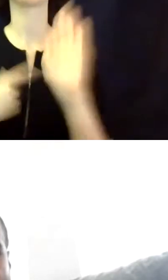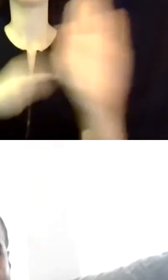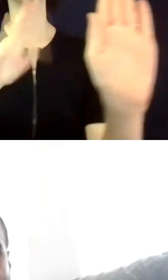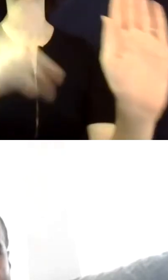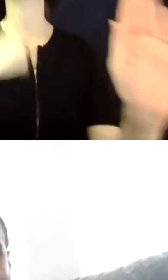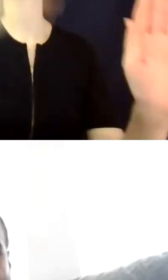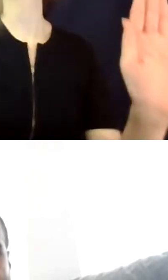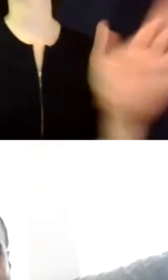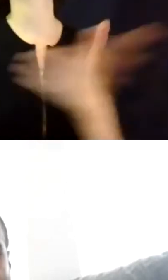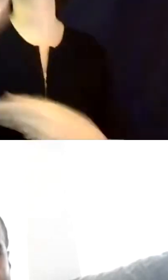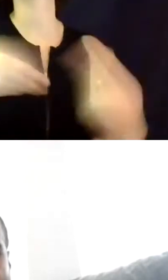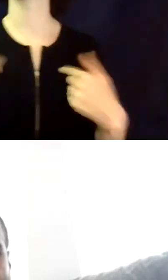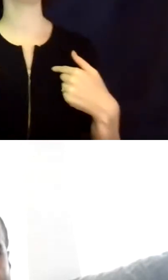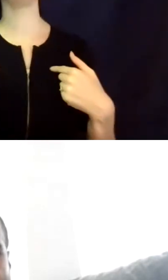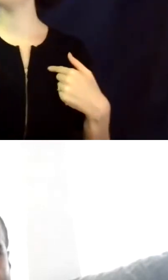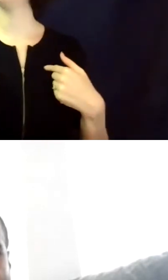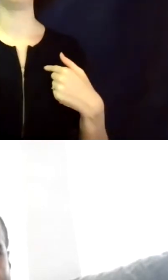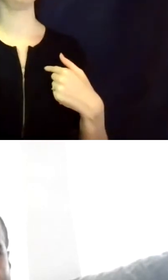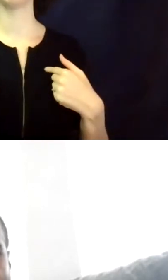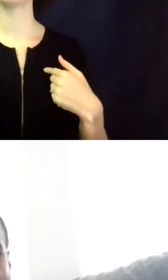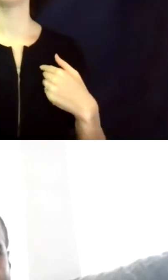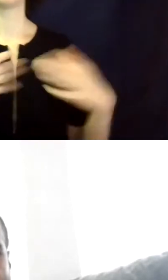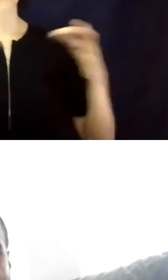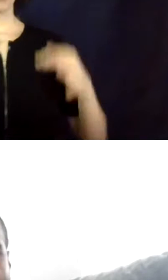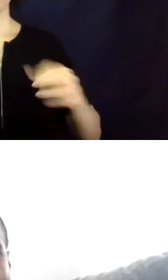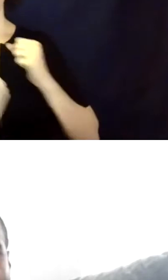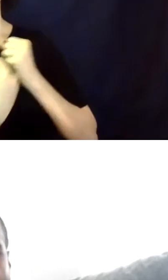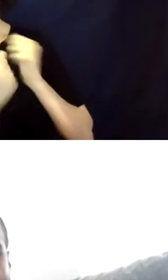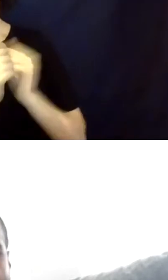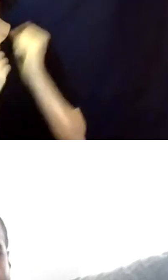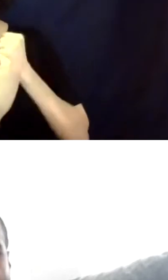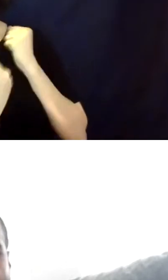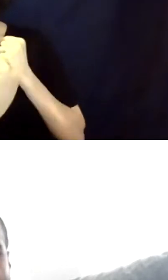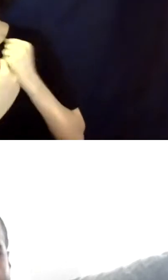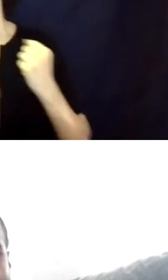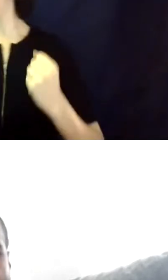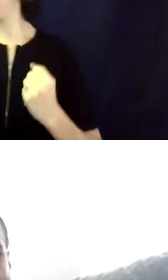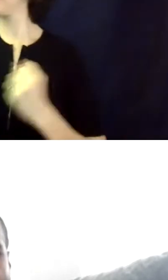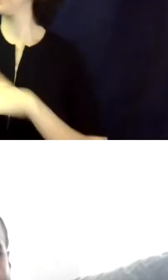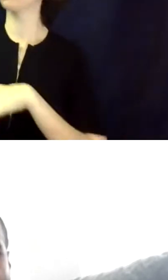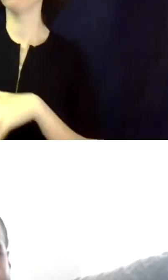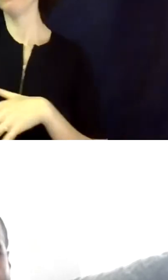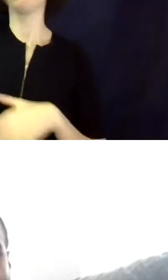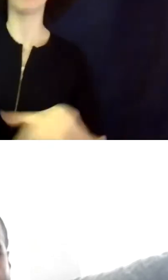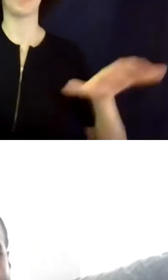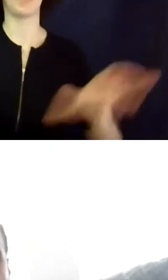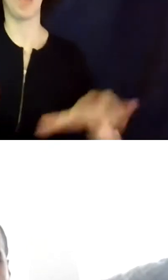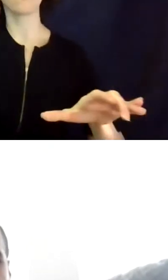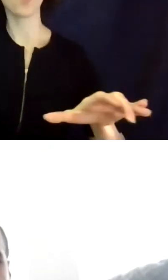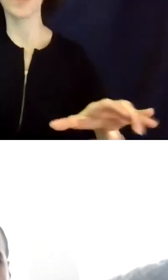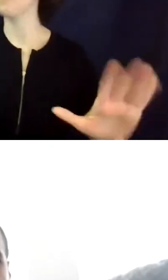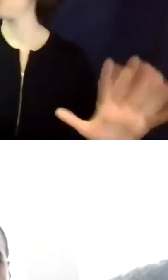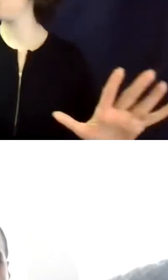the supported decision-making agreement isn't giving that person the right to act on your behalf. It simply says, this is my